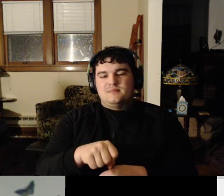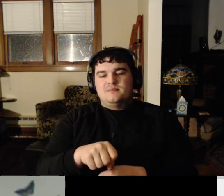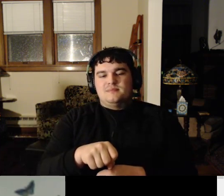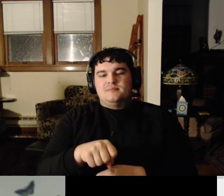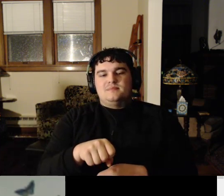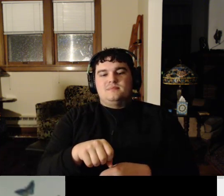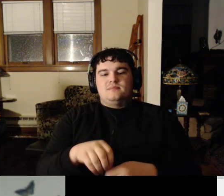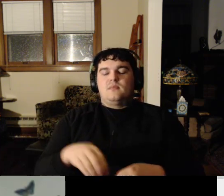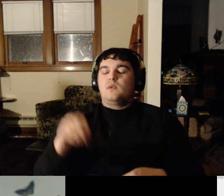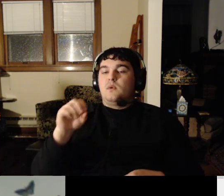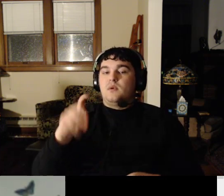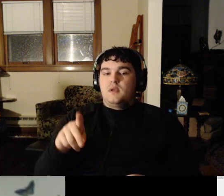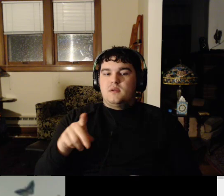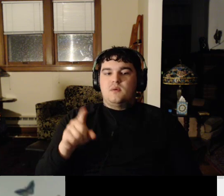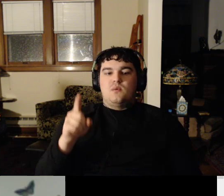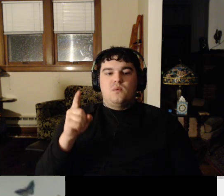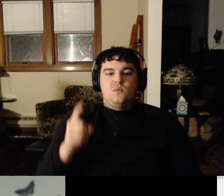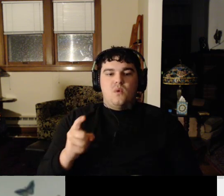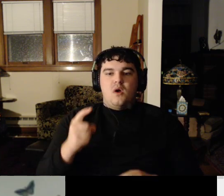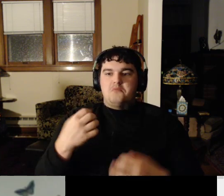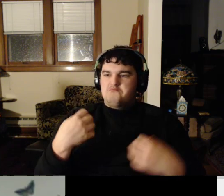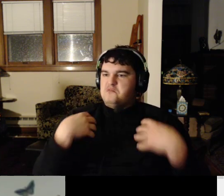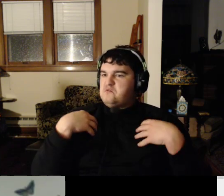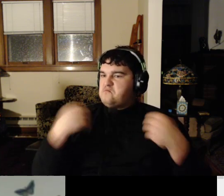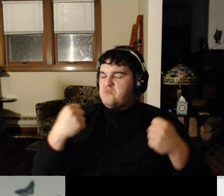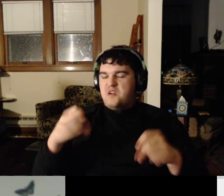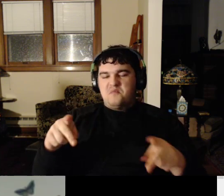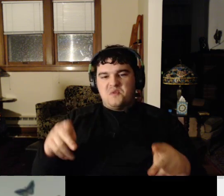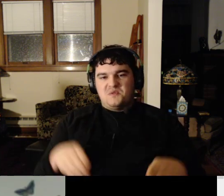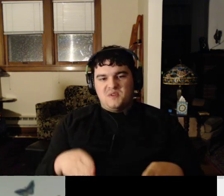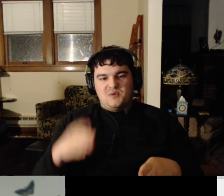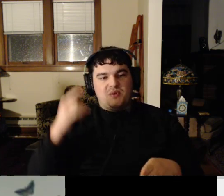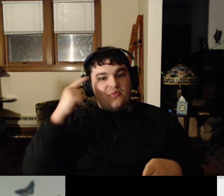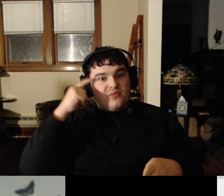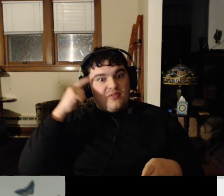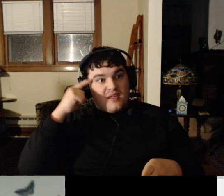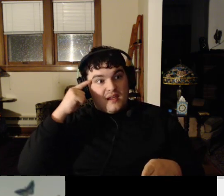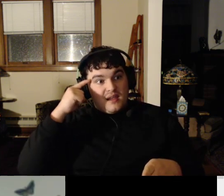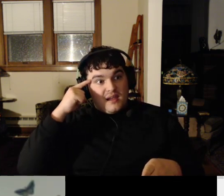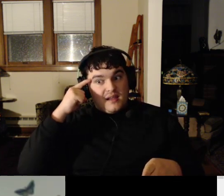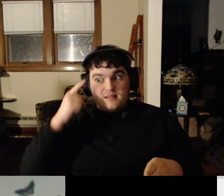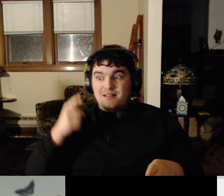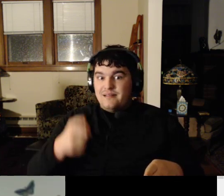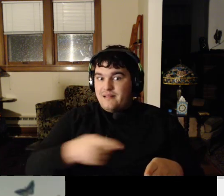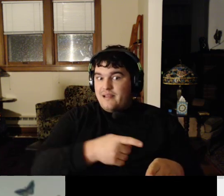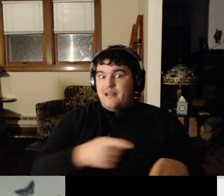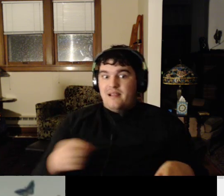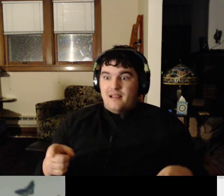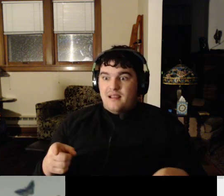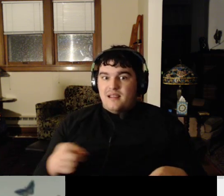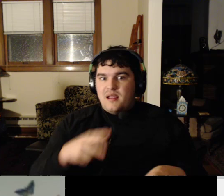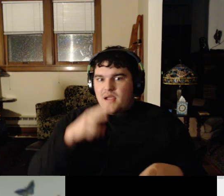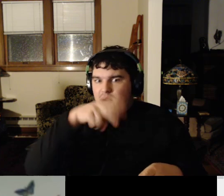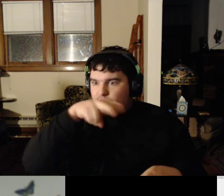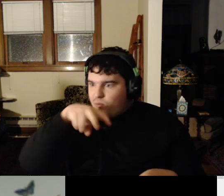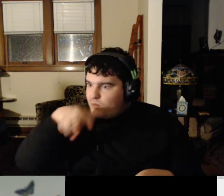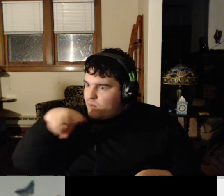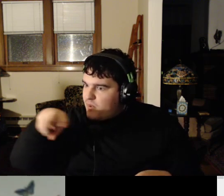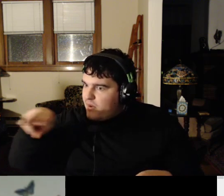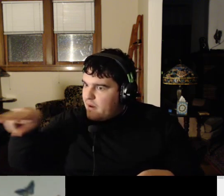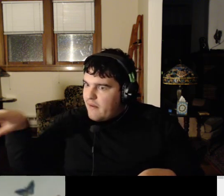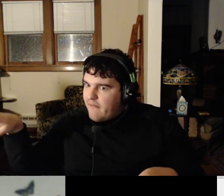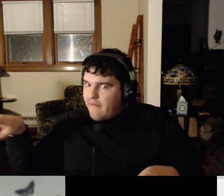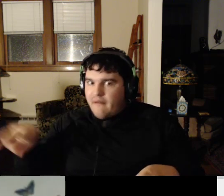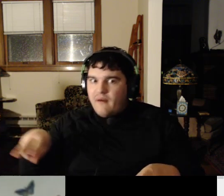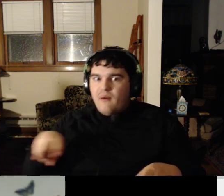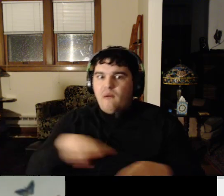Okay, and I need one brave soul who thinks that they can read this entire